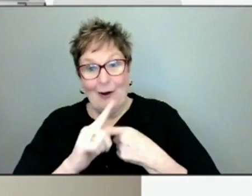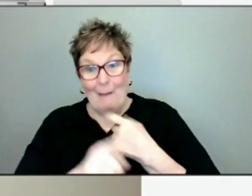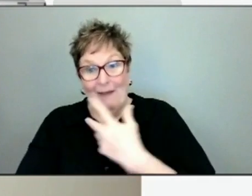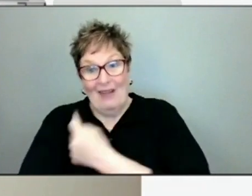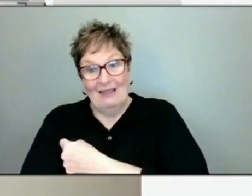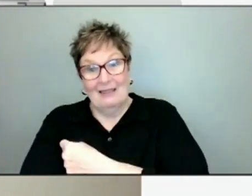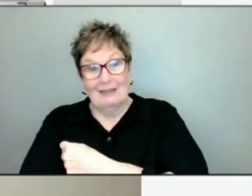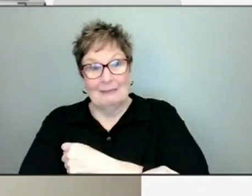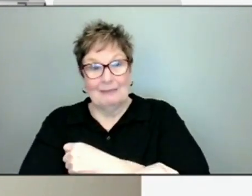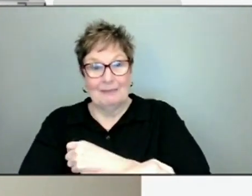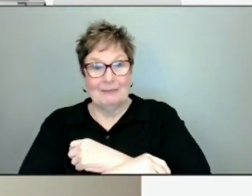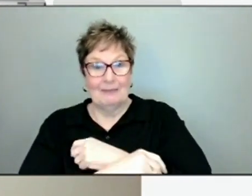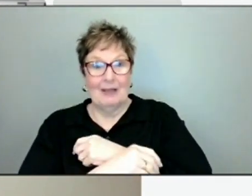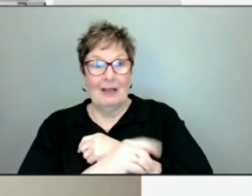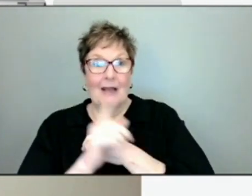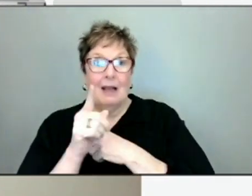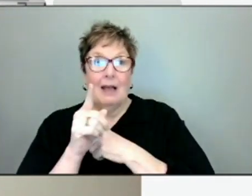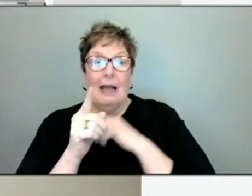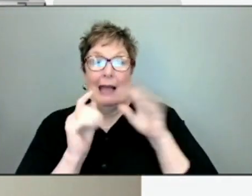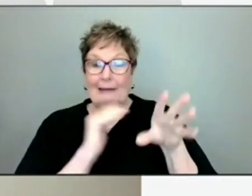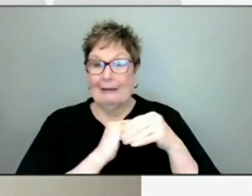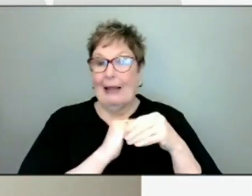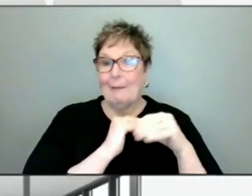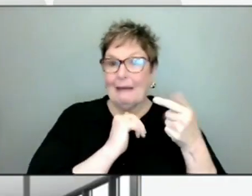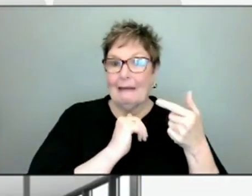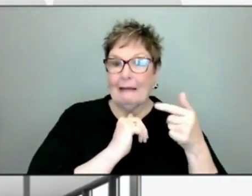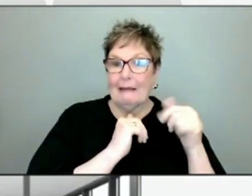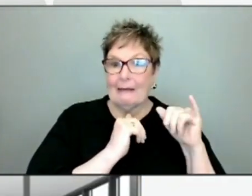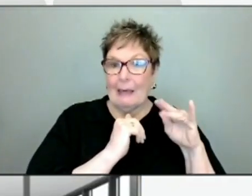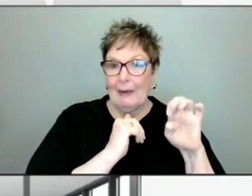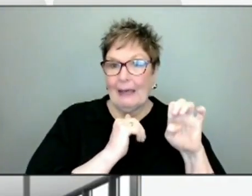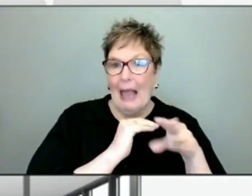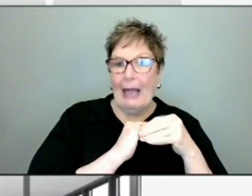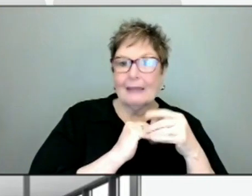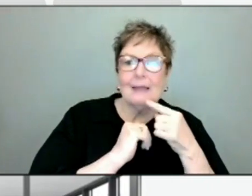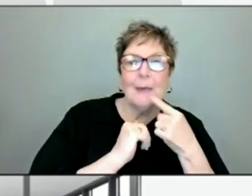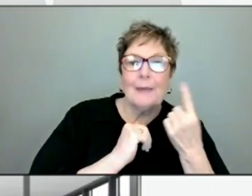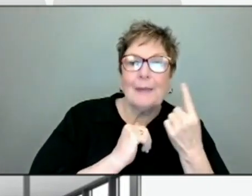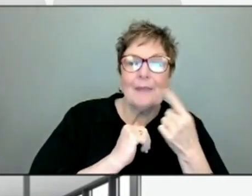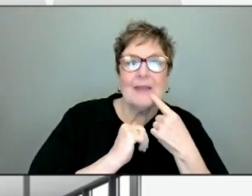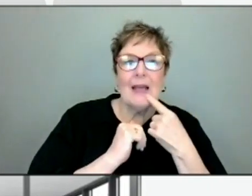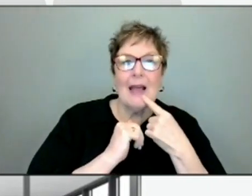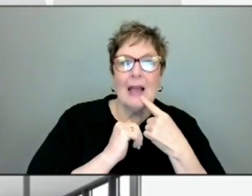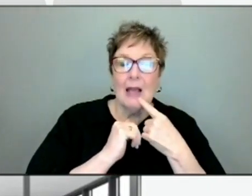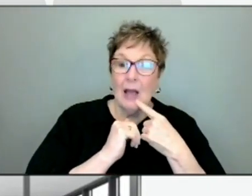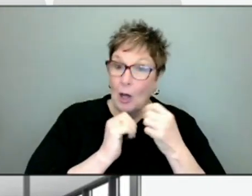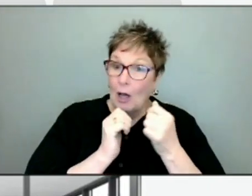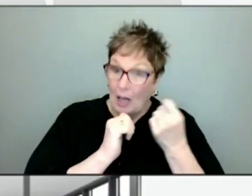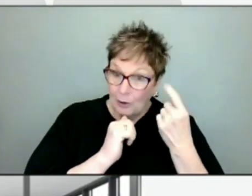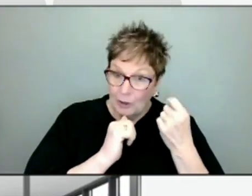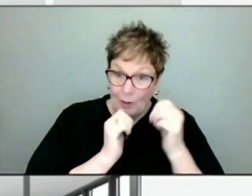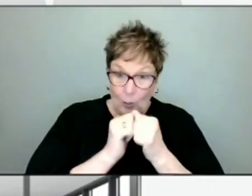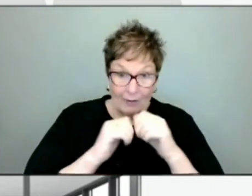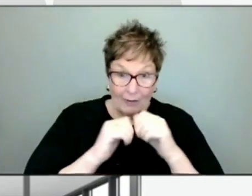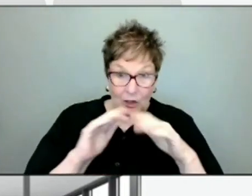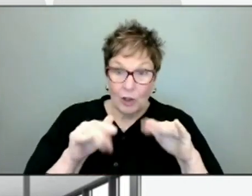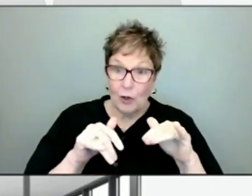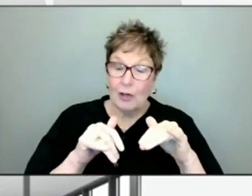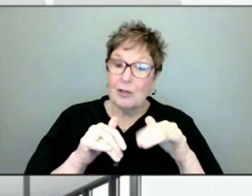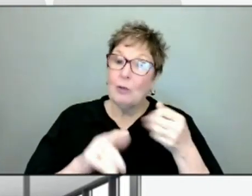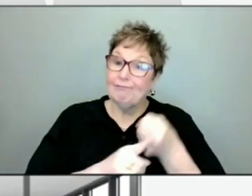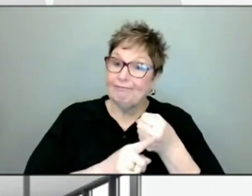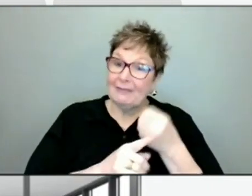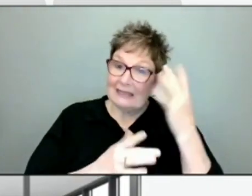Britt, the one thing that I'll, the one comment that I'll make is that with our children who have become infected,